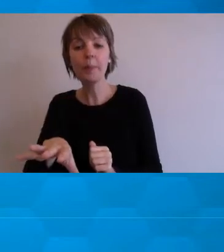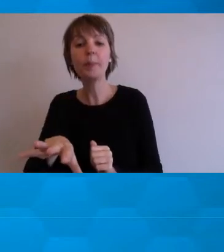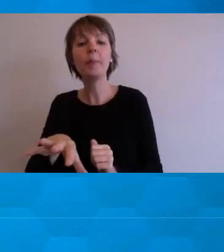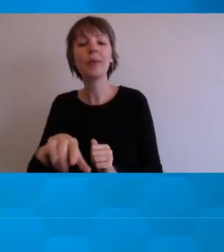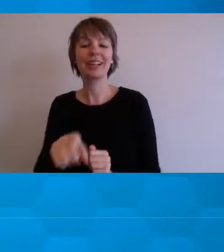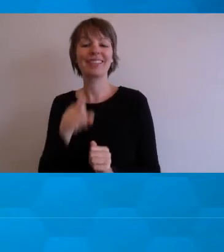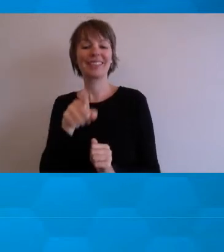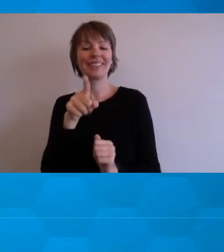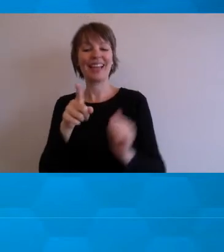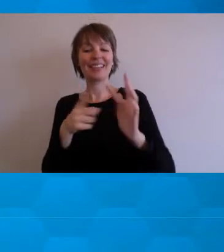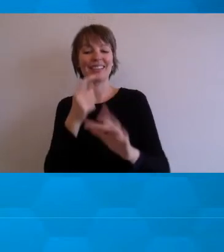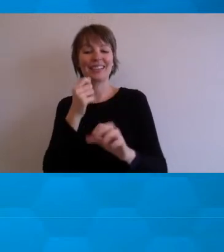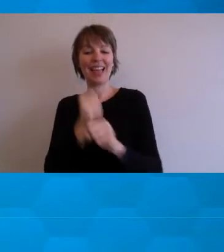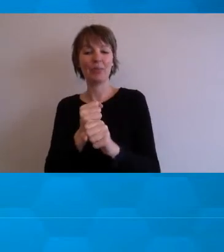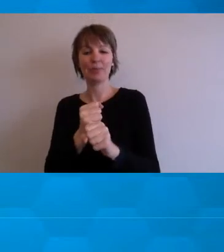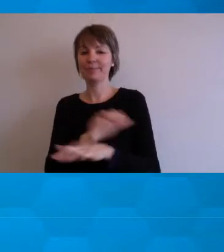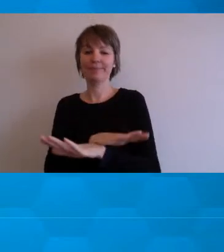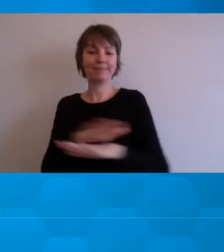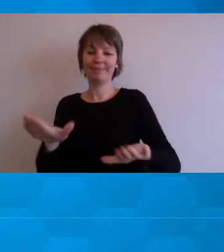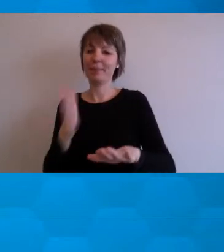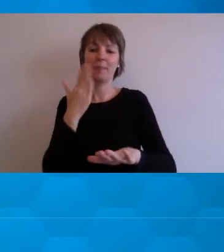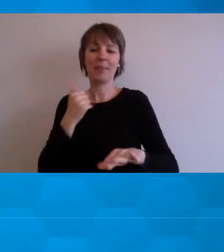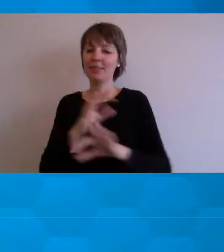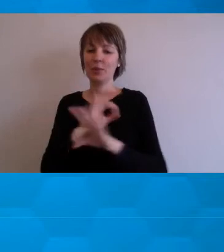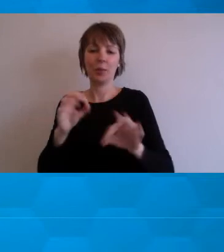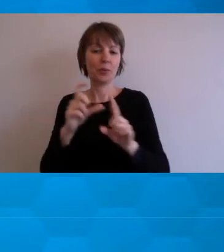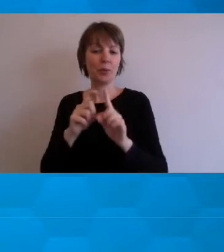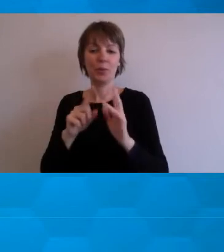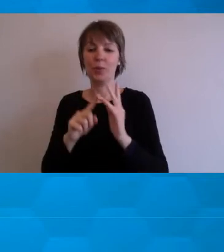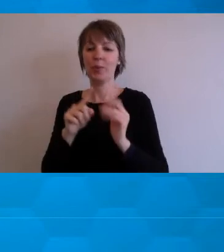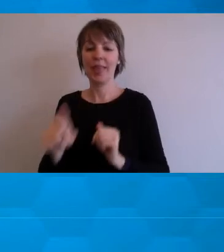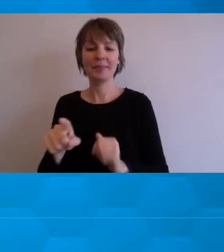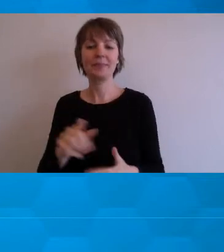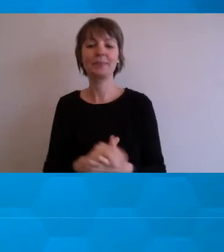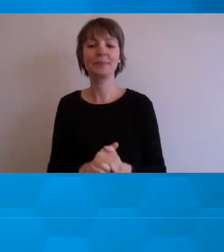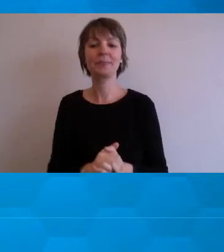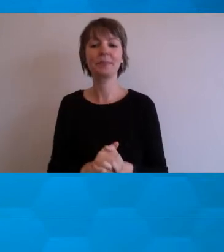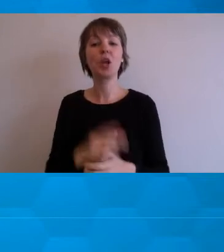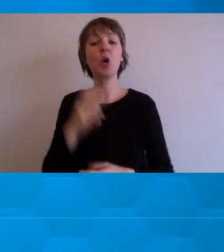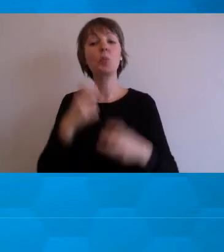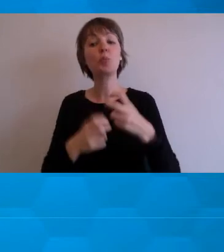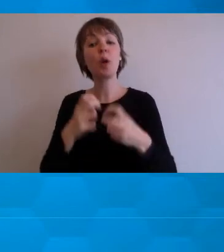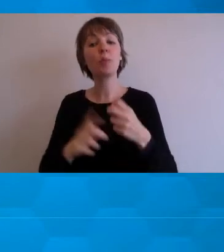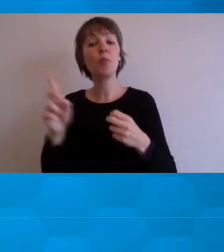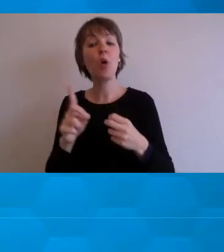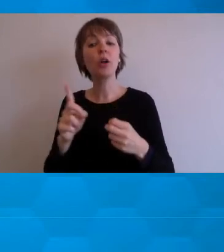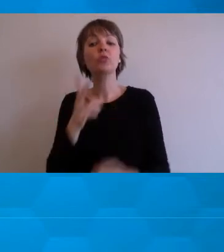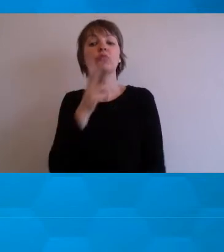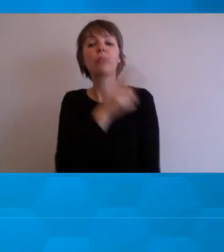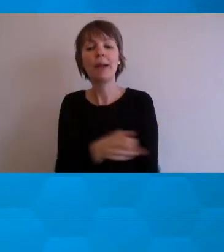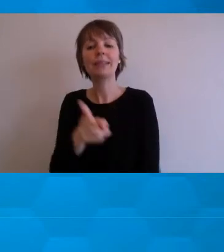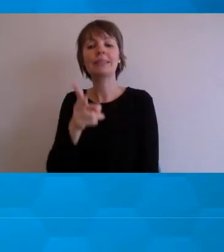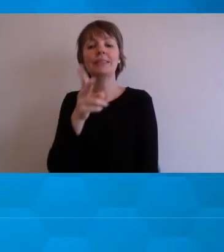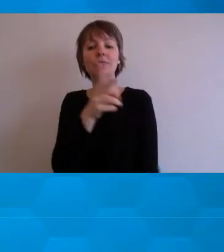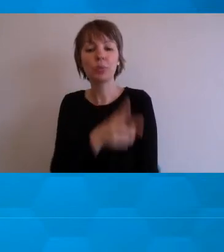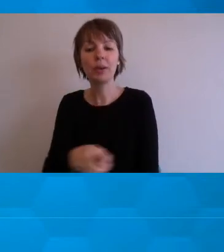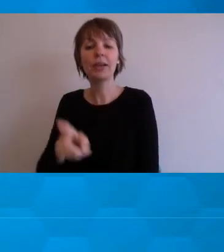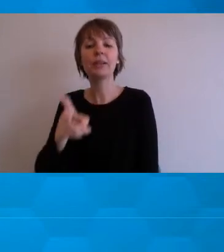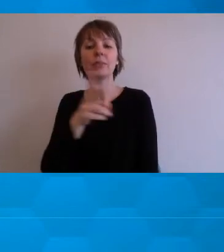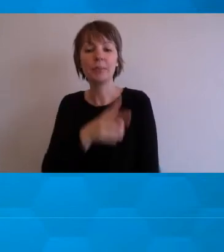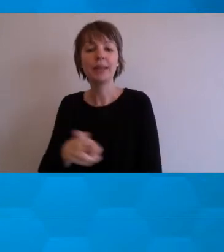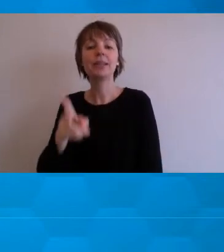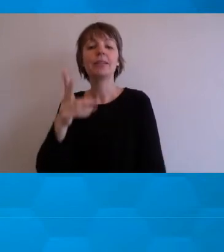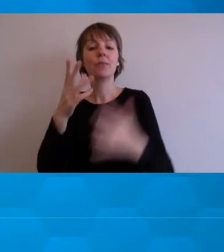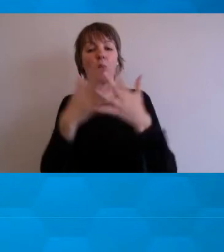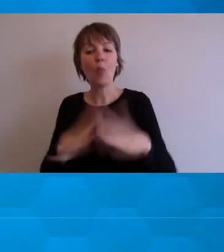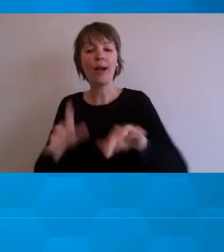example of what not to do. The problem is that it's repetitive, which wastes time, and it may contribute to a